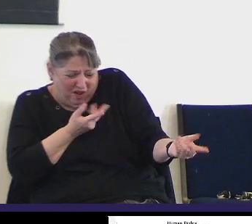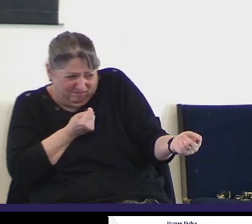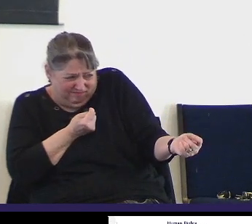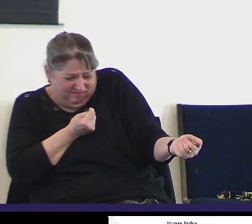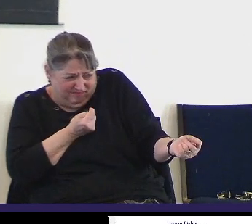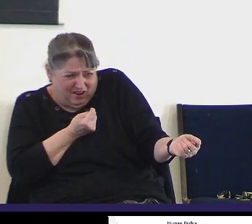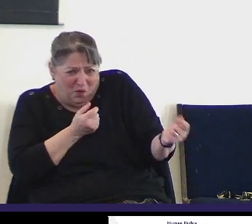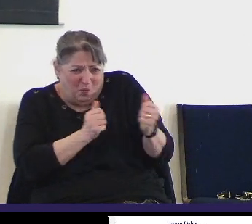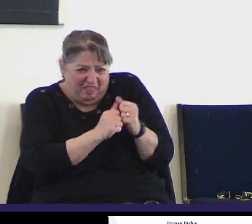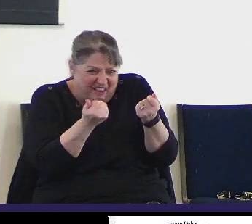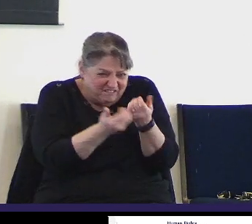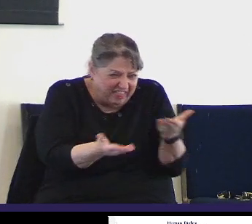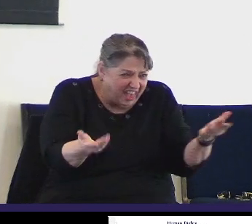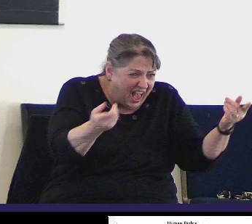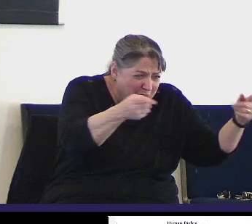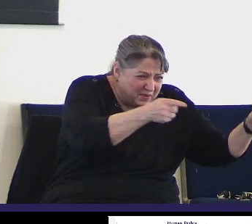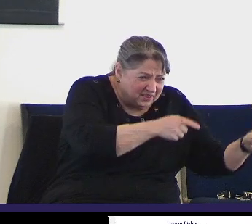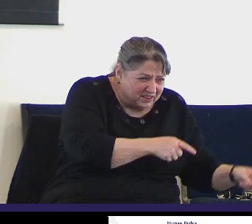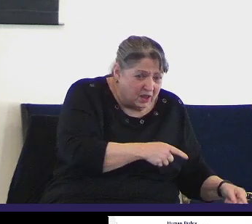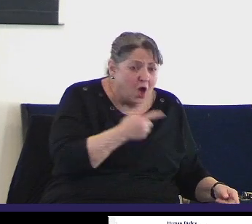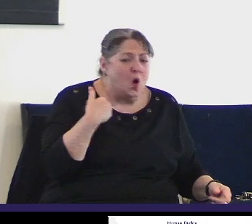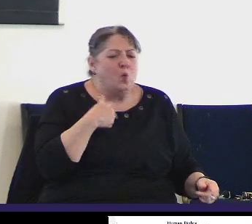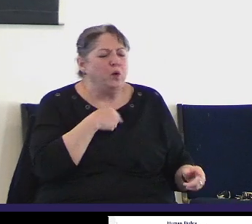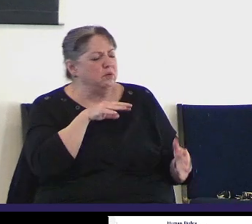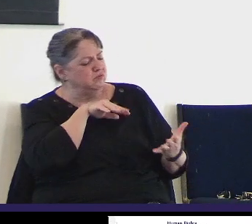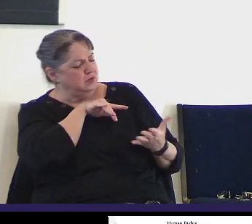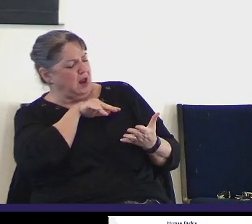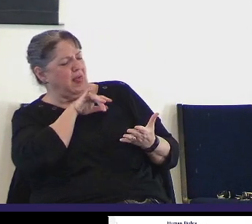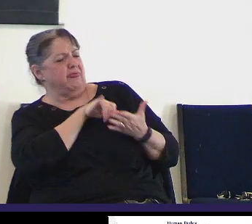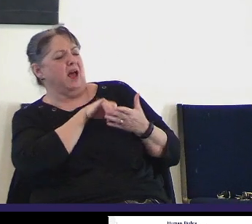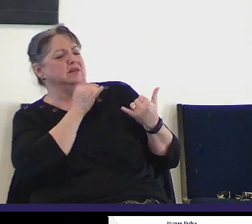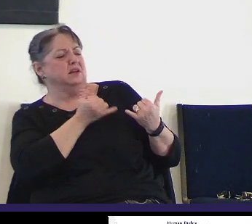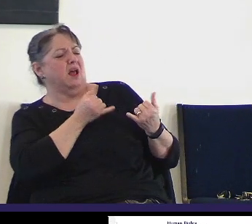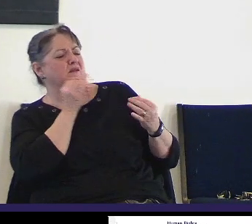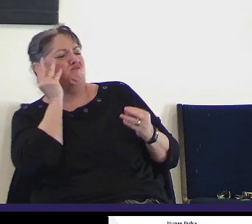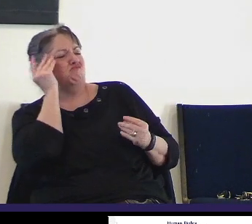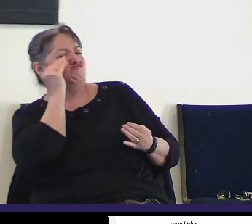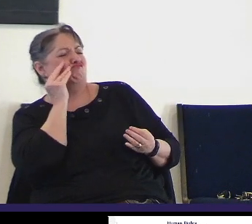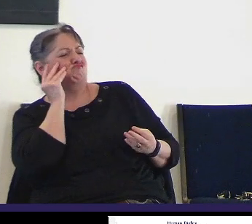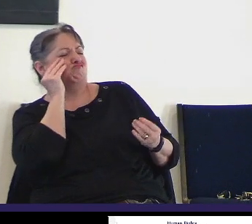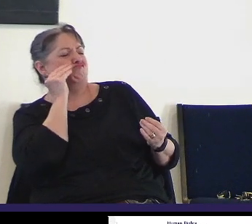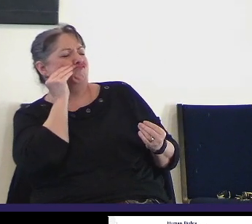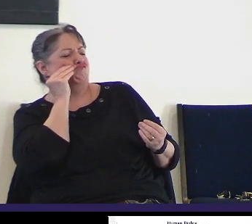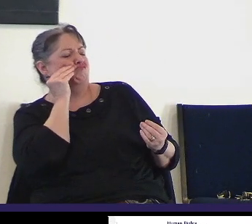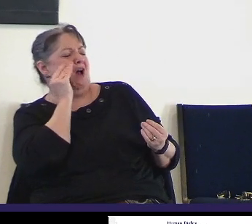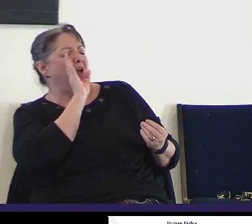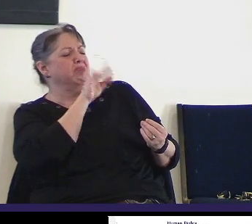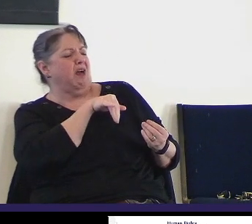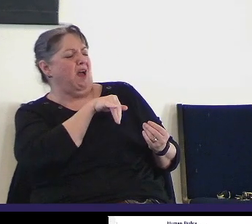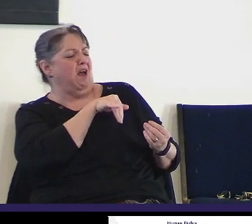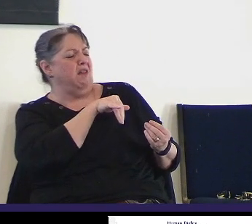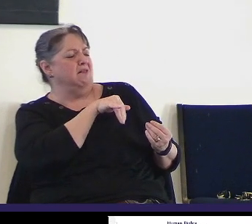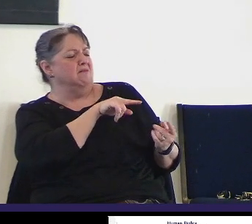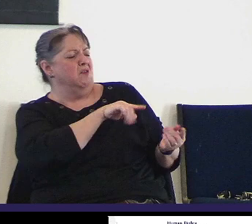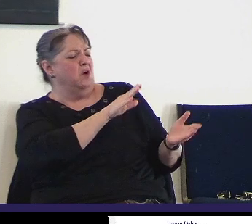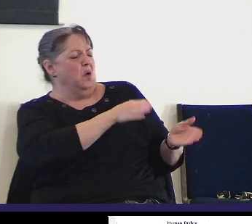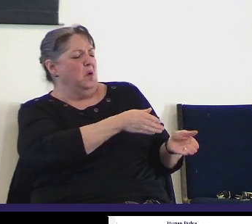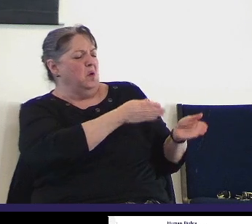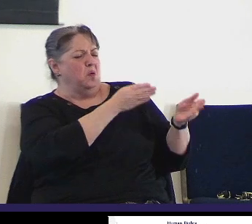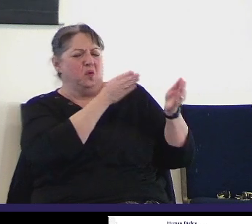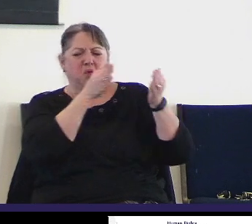in his life? We're going to consider some of that today and try to somehow in some way connect it with our own life.